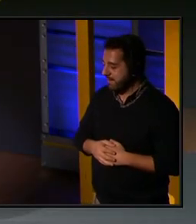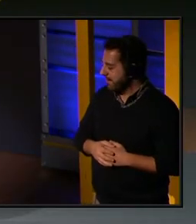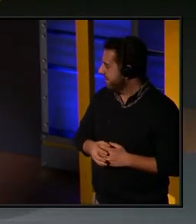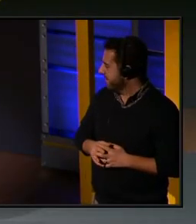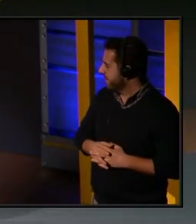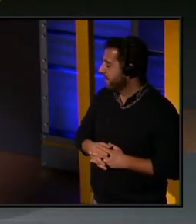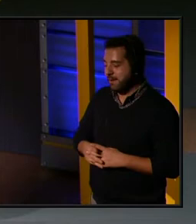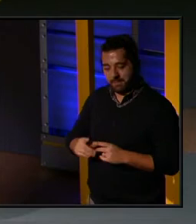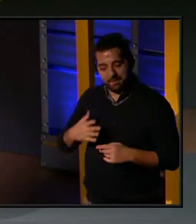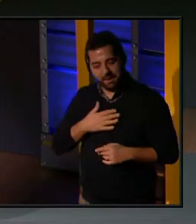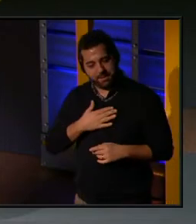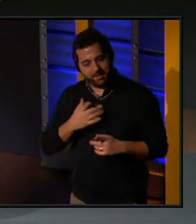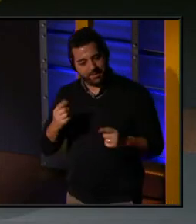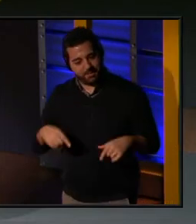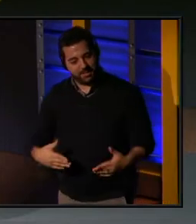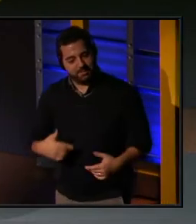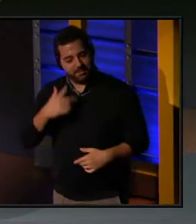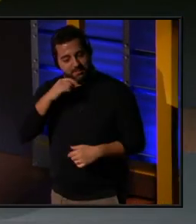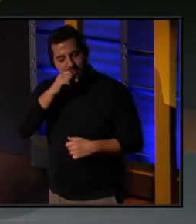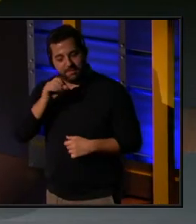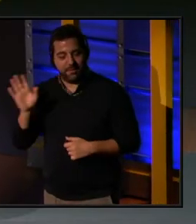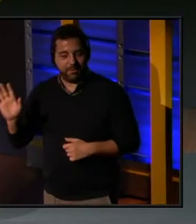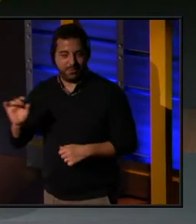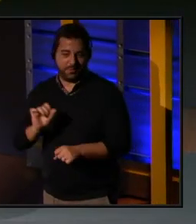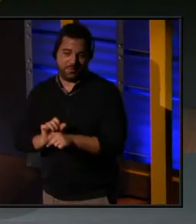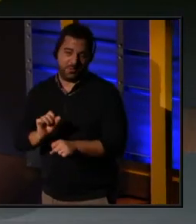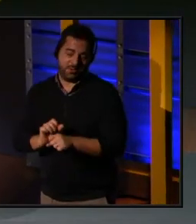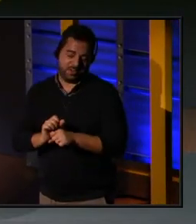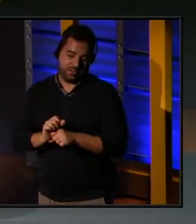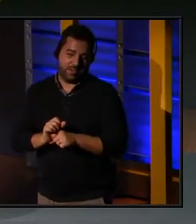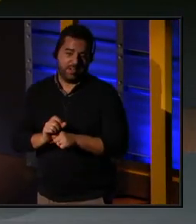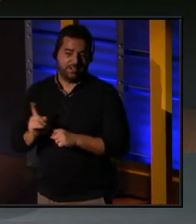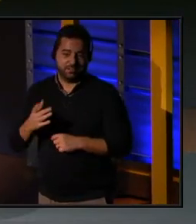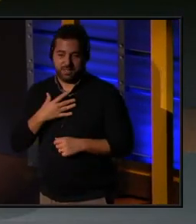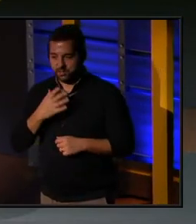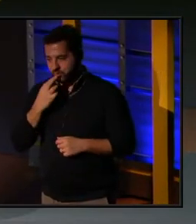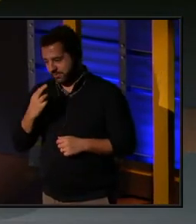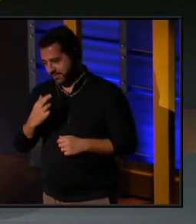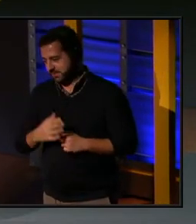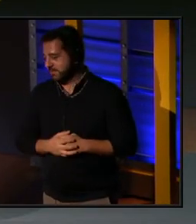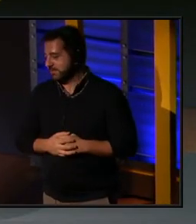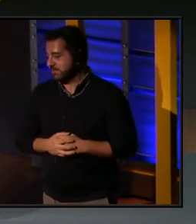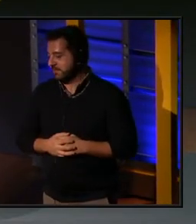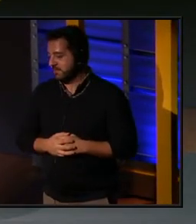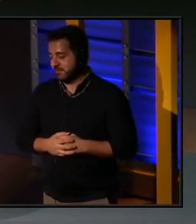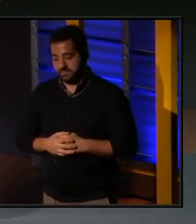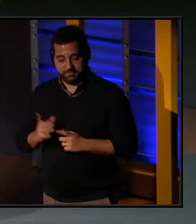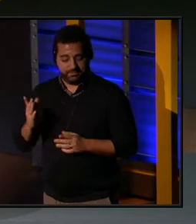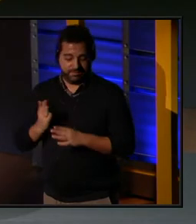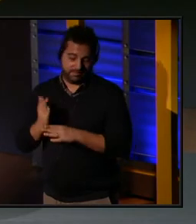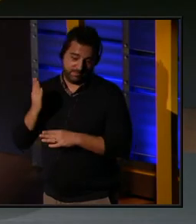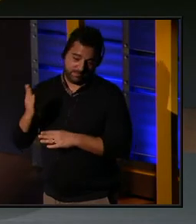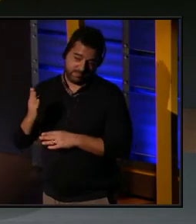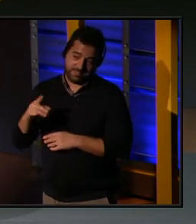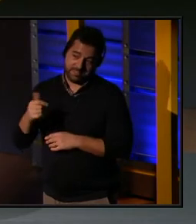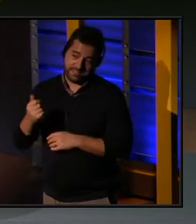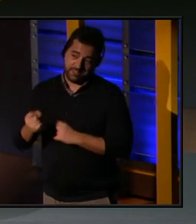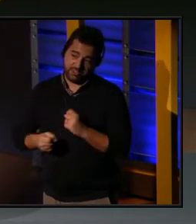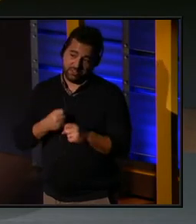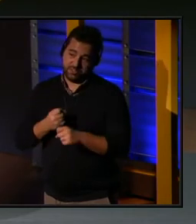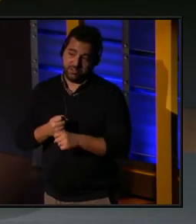But I'm really glad to be here because I love her work, and she's a friend of mine. And for 10 years, more than 10 years,